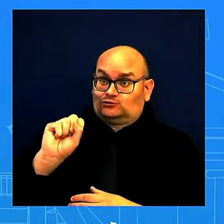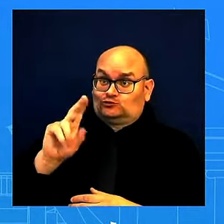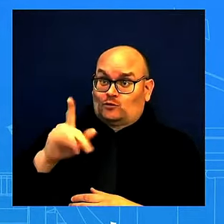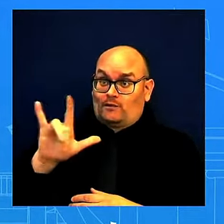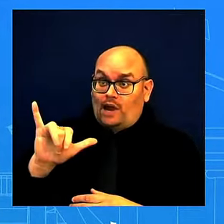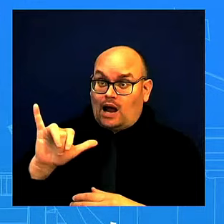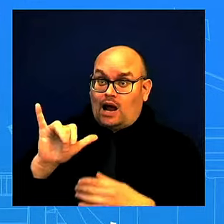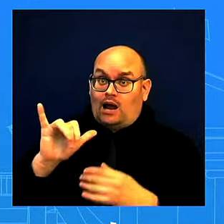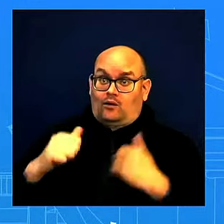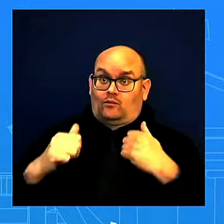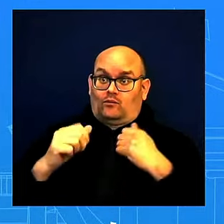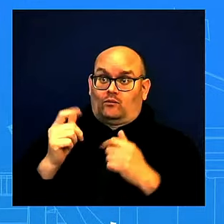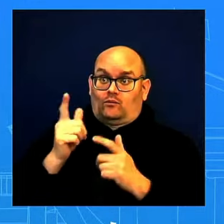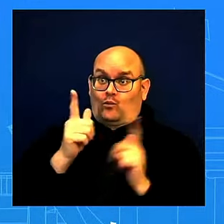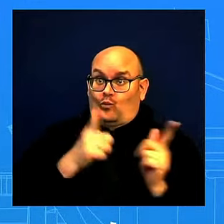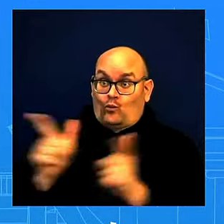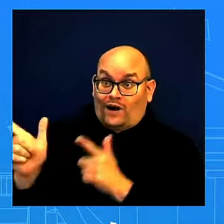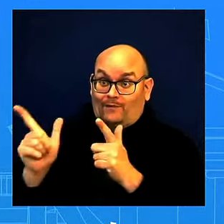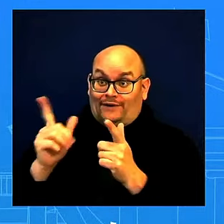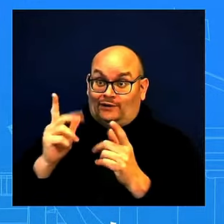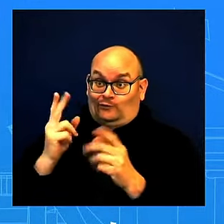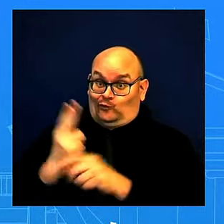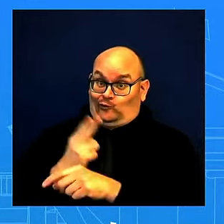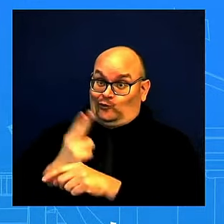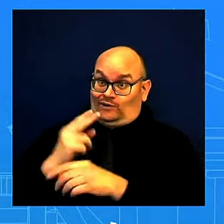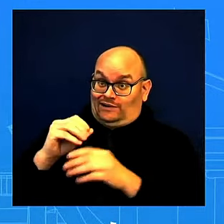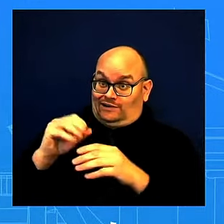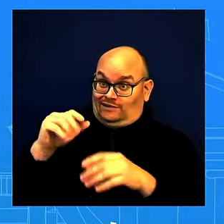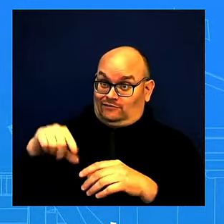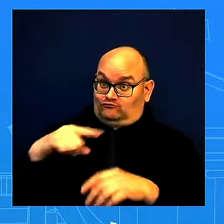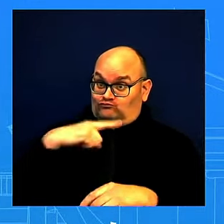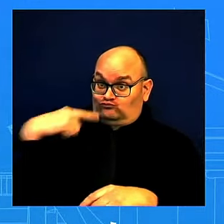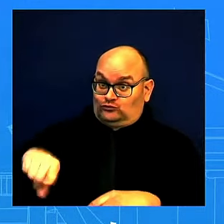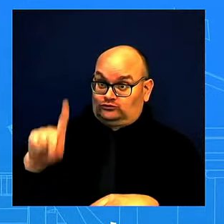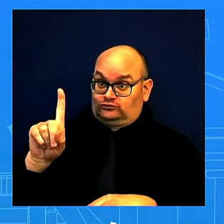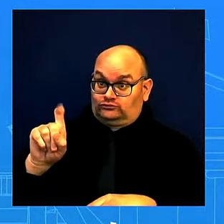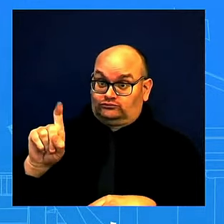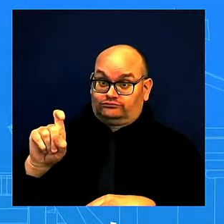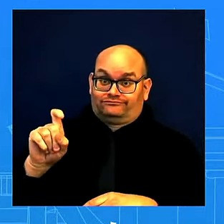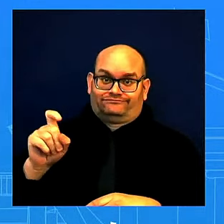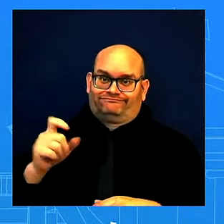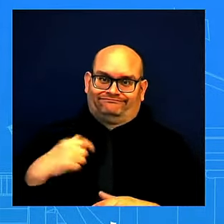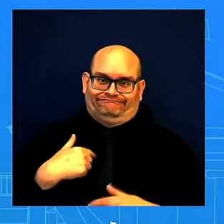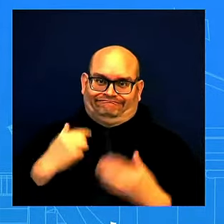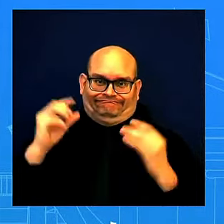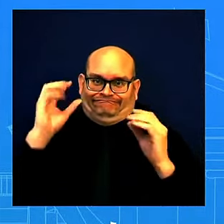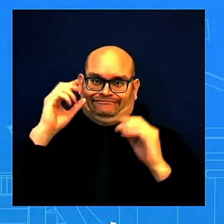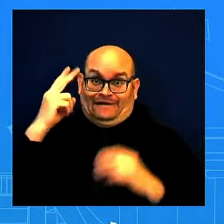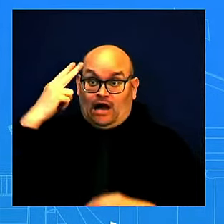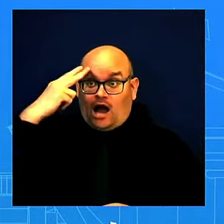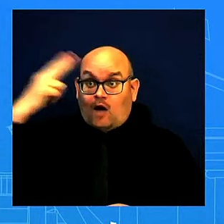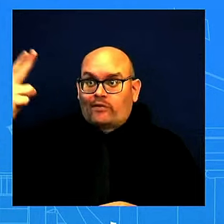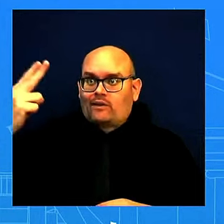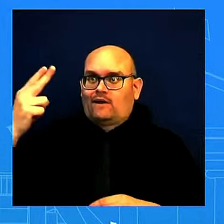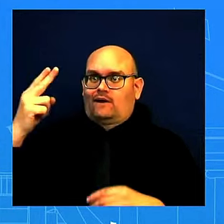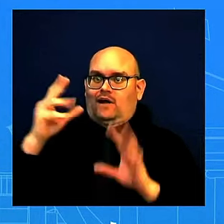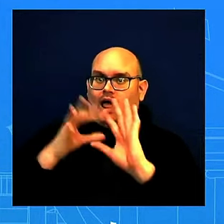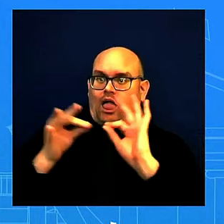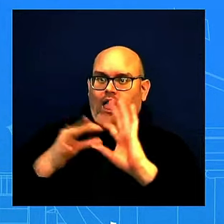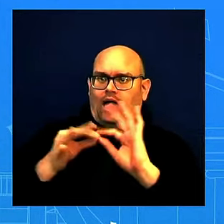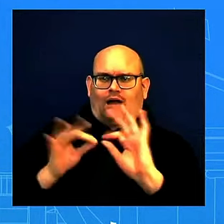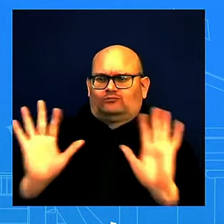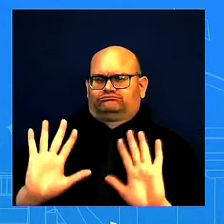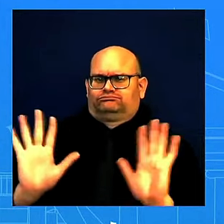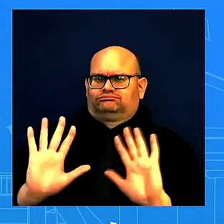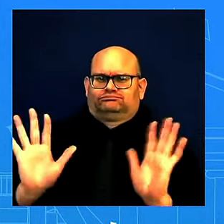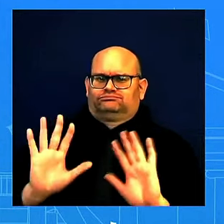could it lead to further escalation? I'm just not going to get into hypotheticals. Let us do our outreach to the Ukrainian military. I just don't have anything beyond